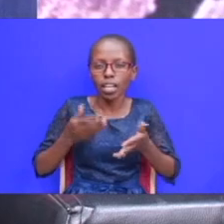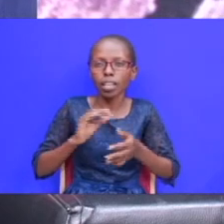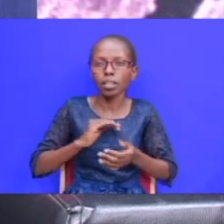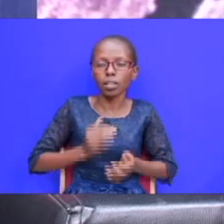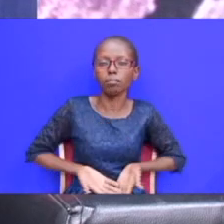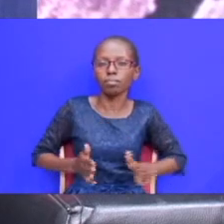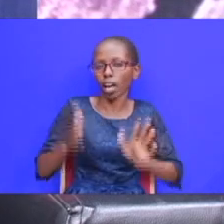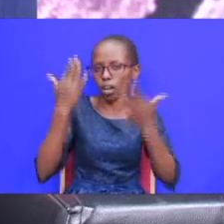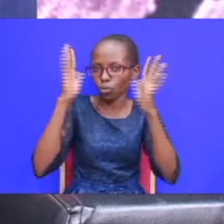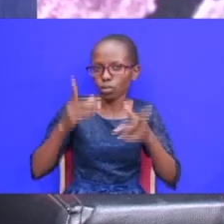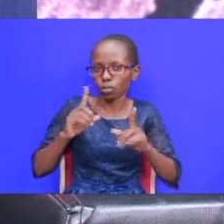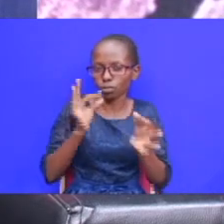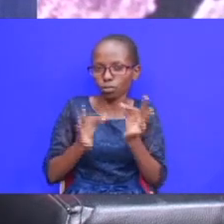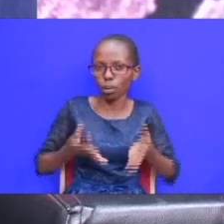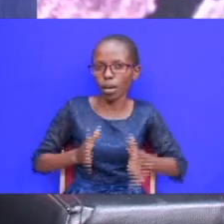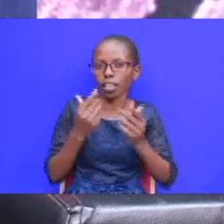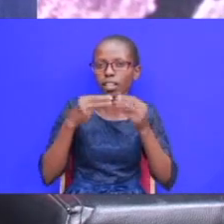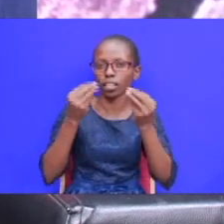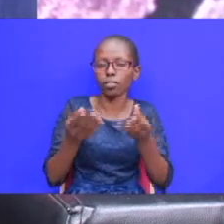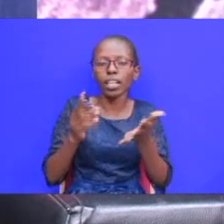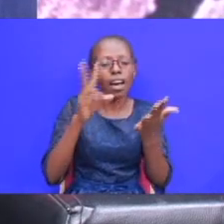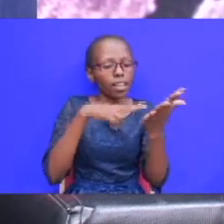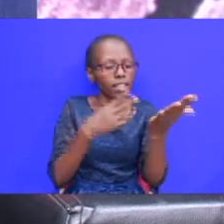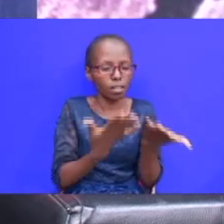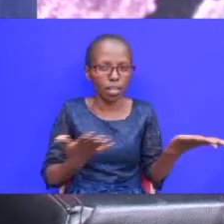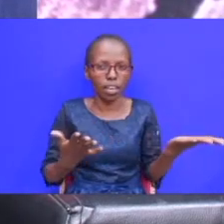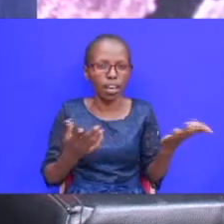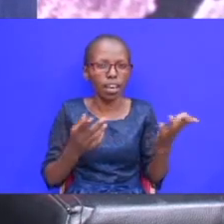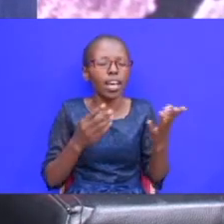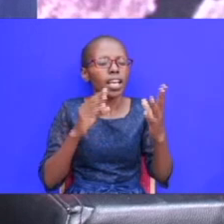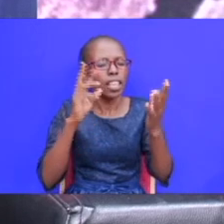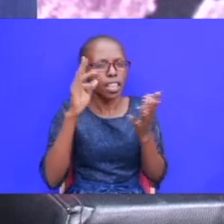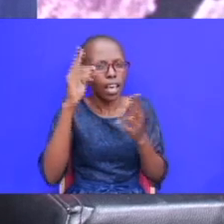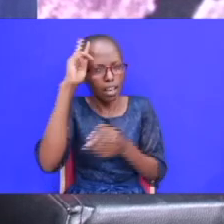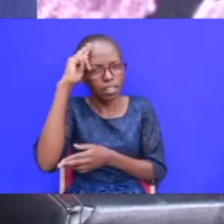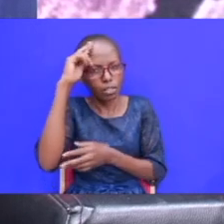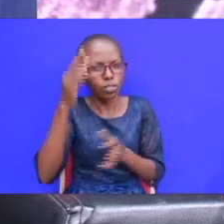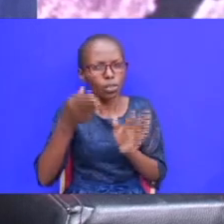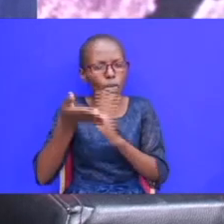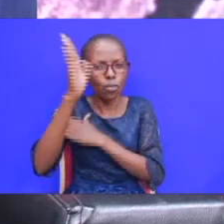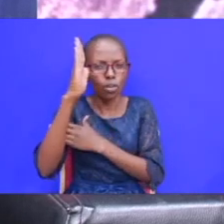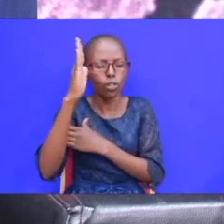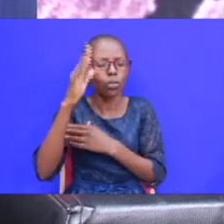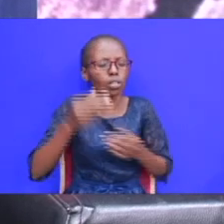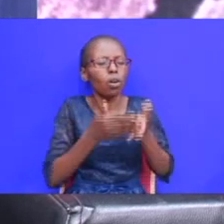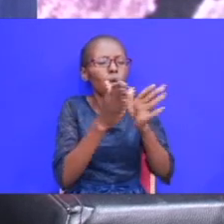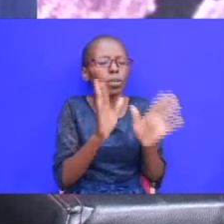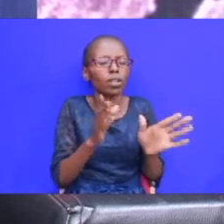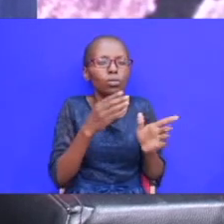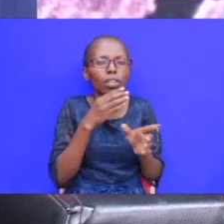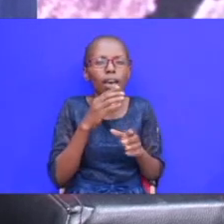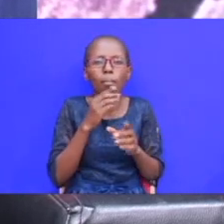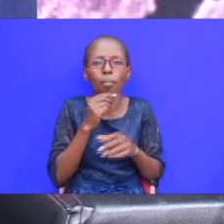are coming back to continue with that but i read something here he says that the purposes of god were open to the discouraged man who is jacob